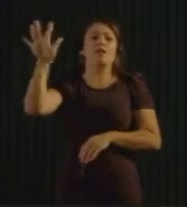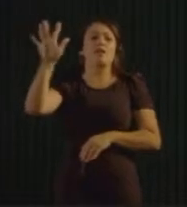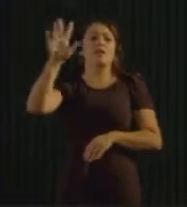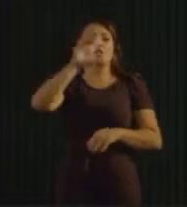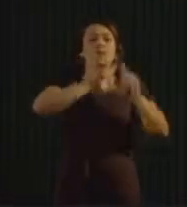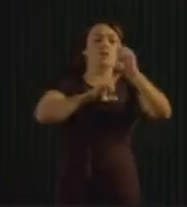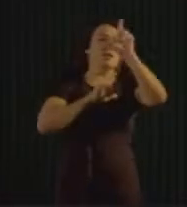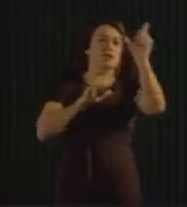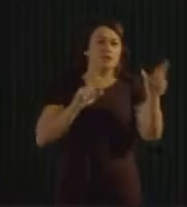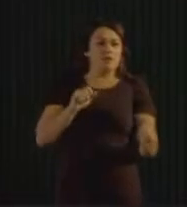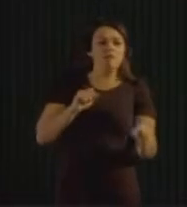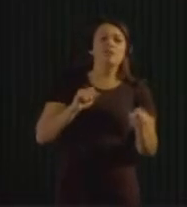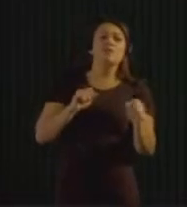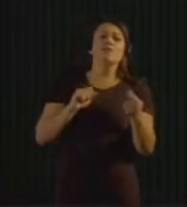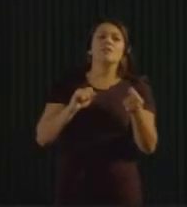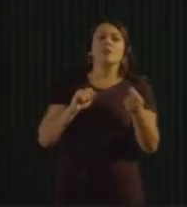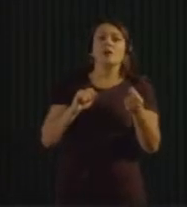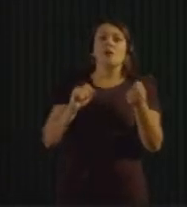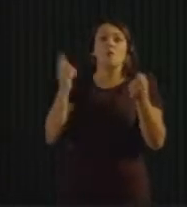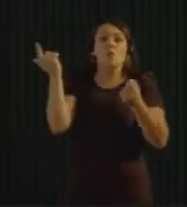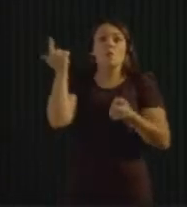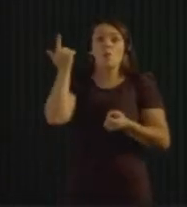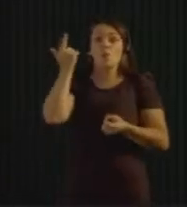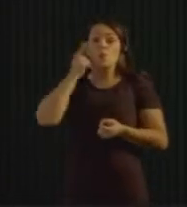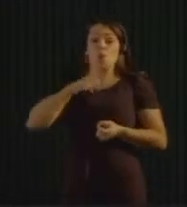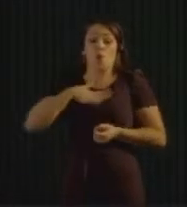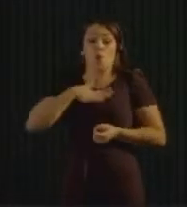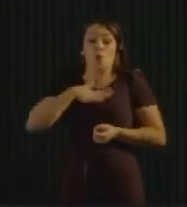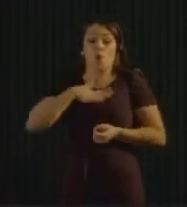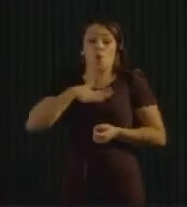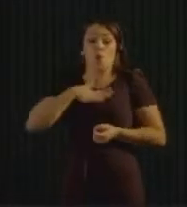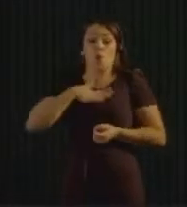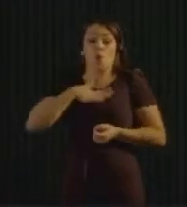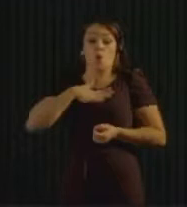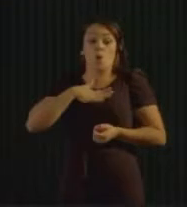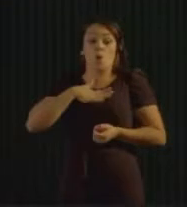way we do in the Western world. They like to copy.